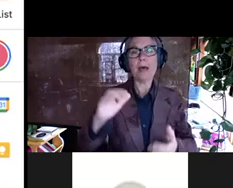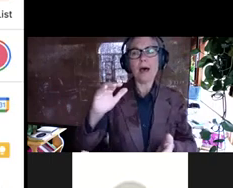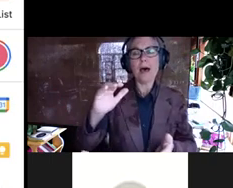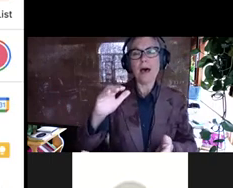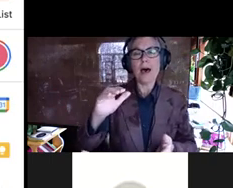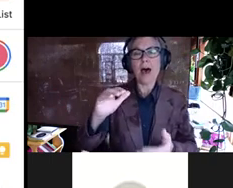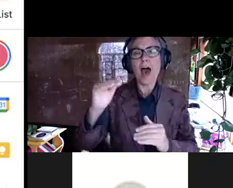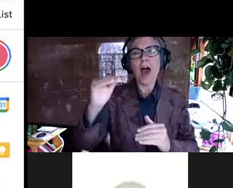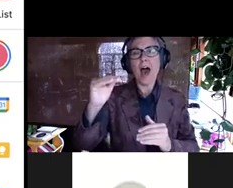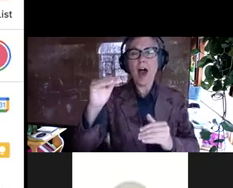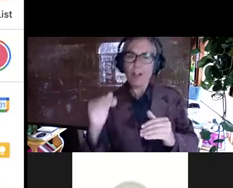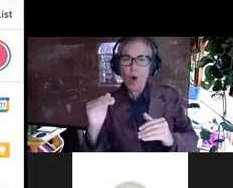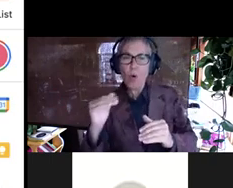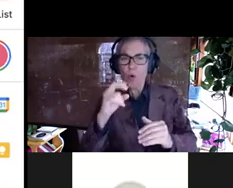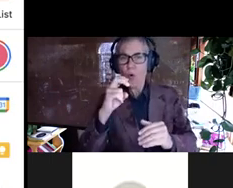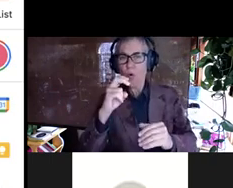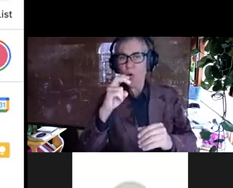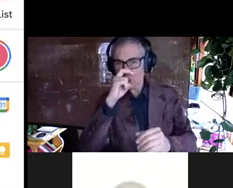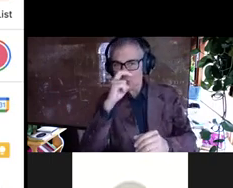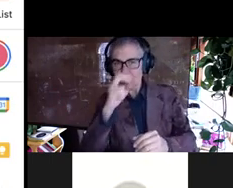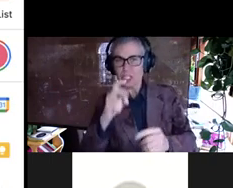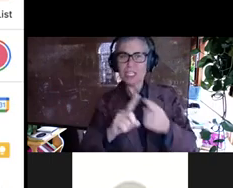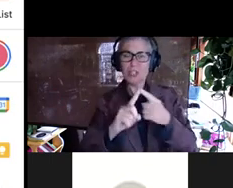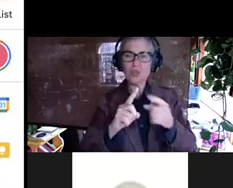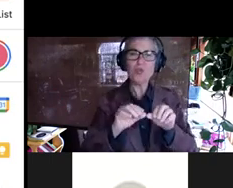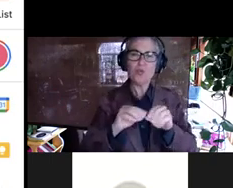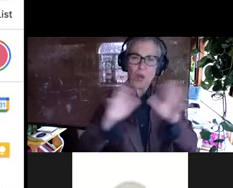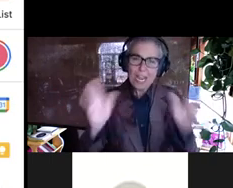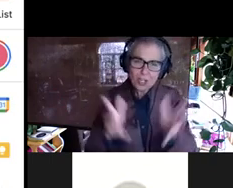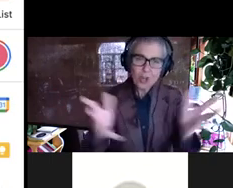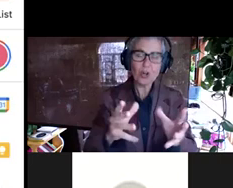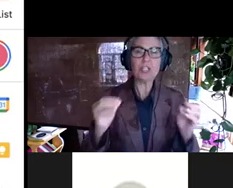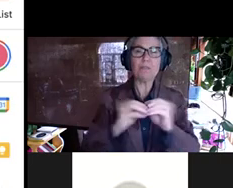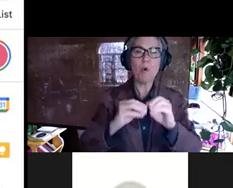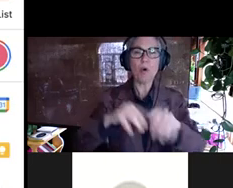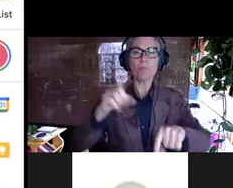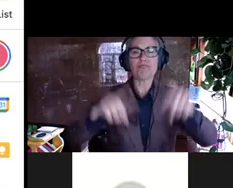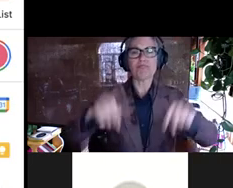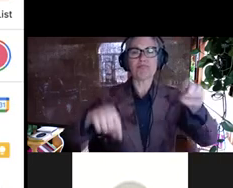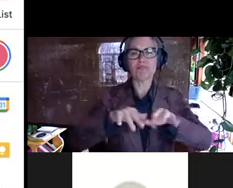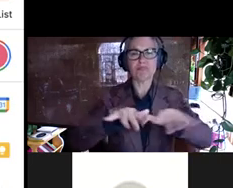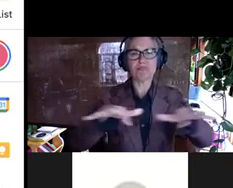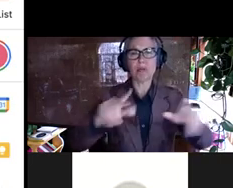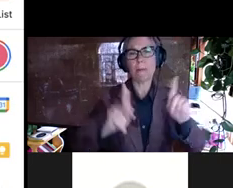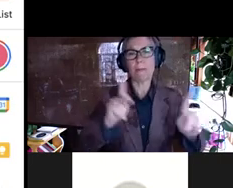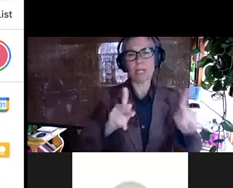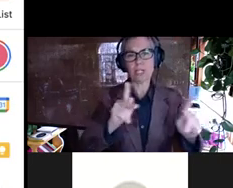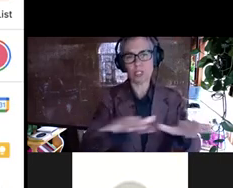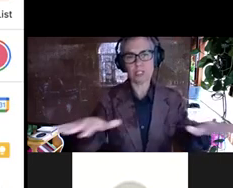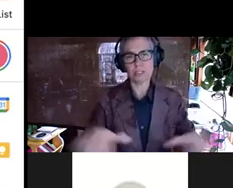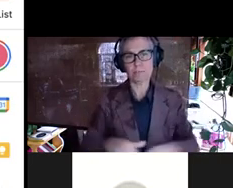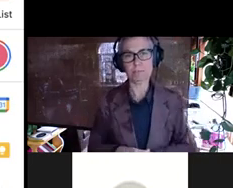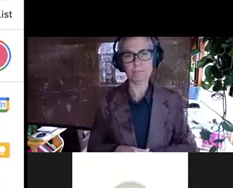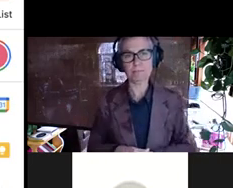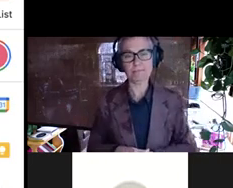encourage like large, diverse populations essentially. Um, but, but, this is actually both in the case